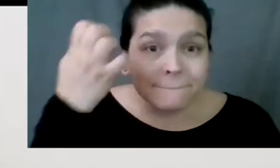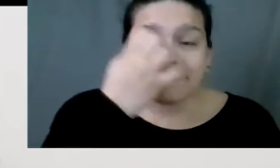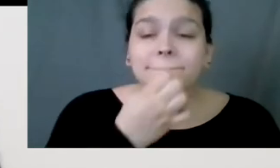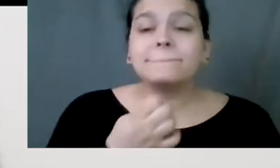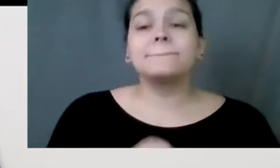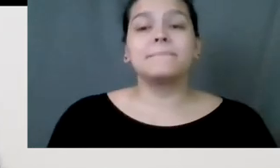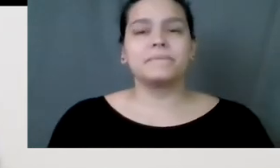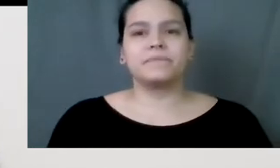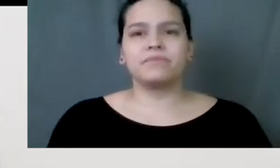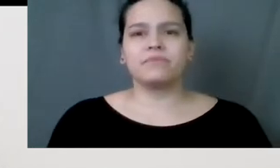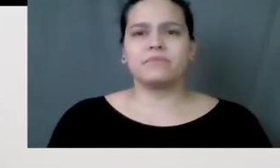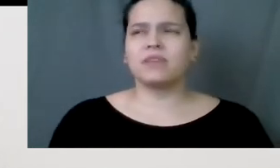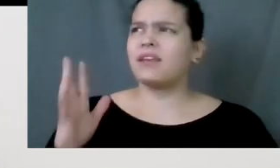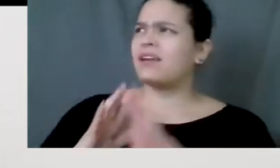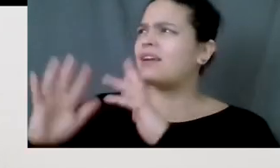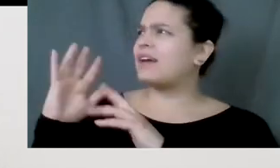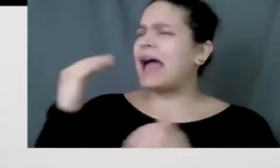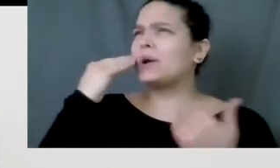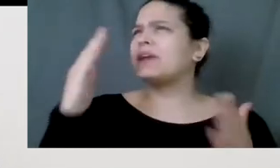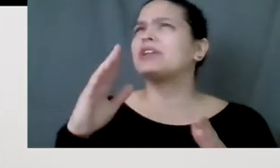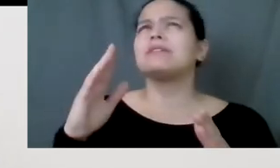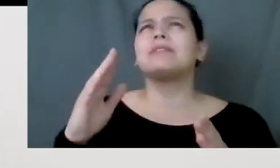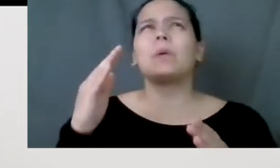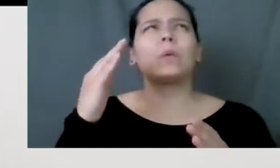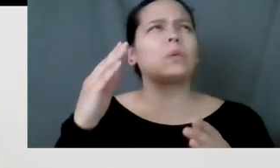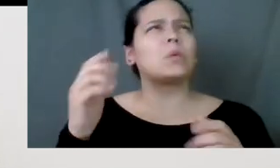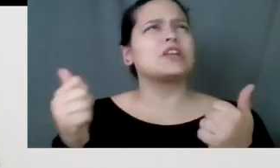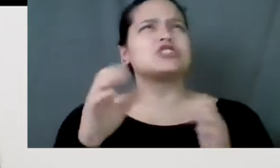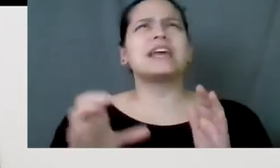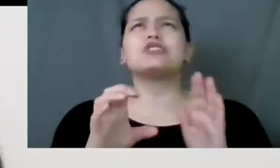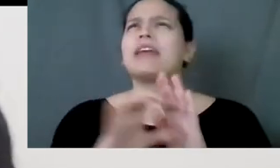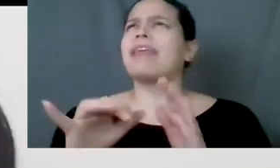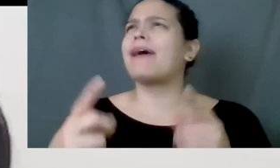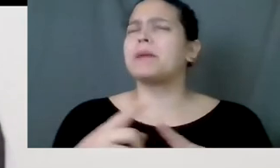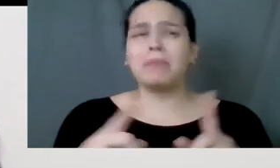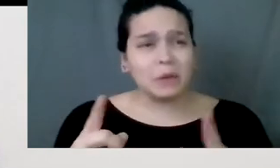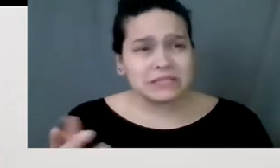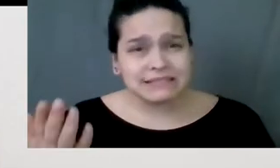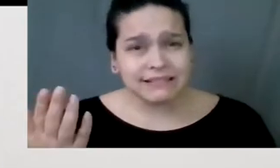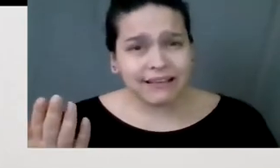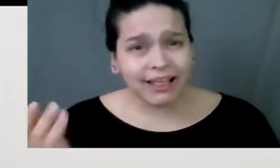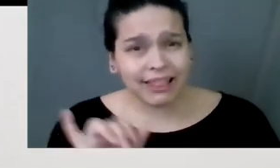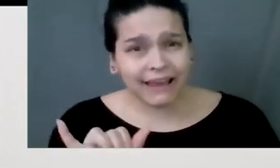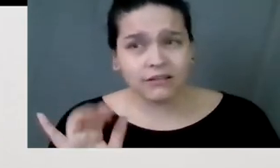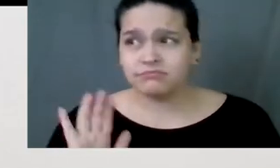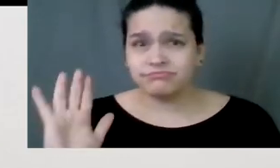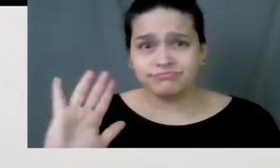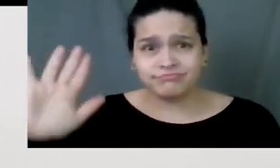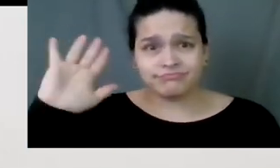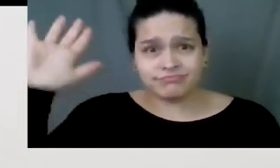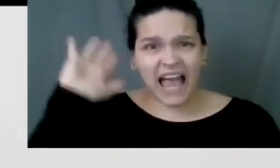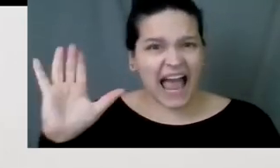to Europe in the, I don't even know what century it was, but it was like in the previous